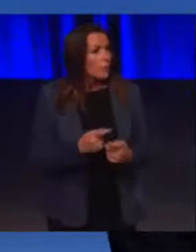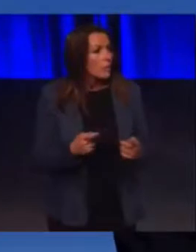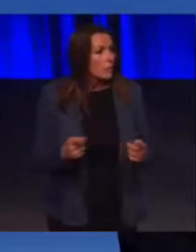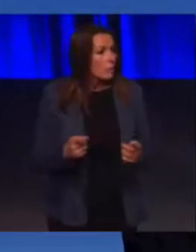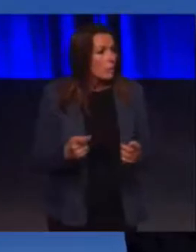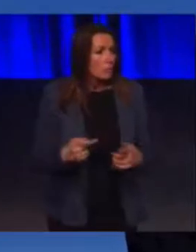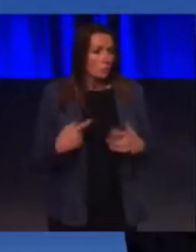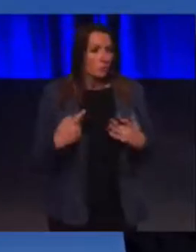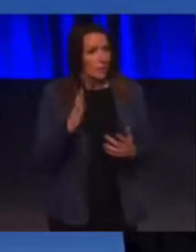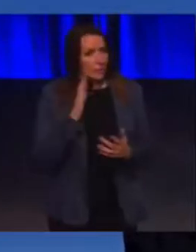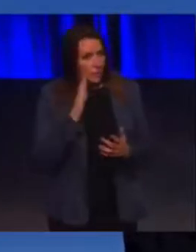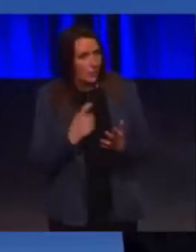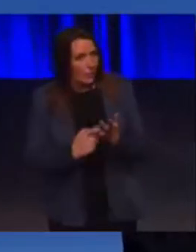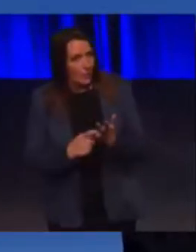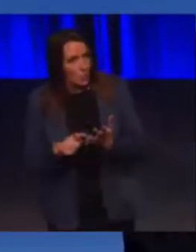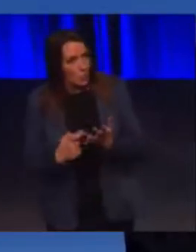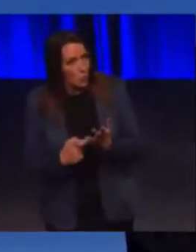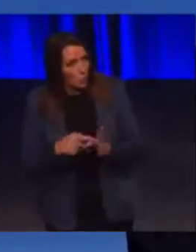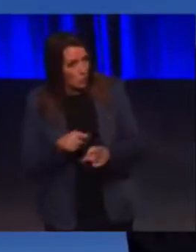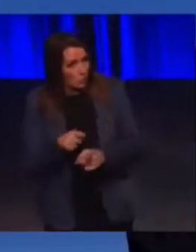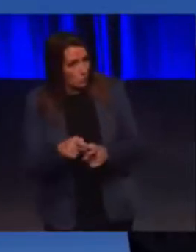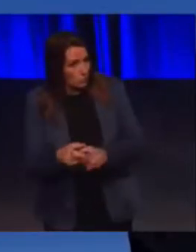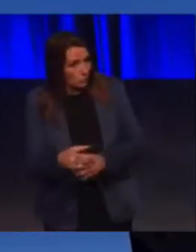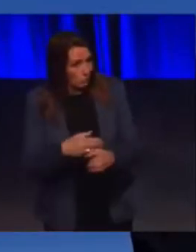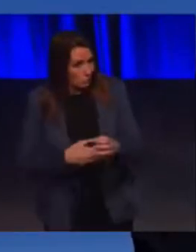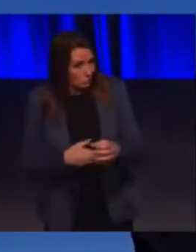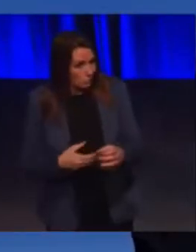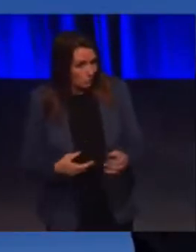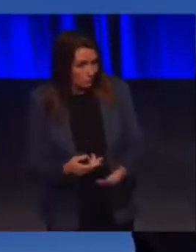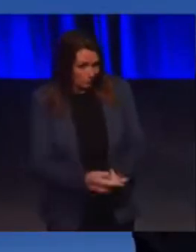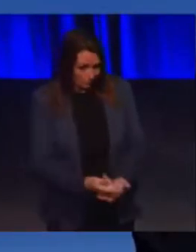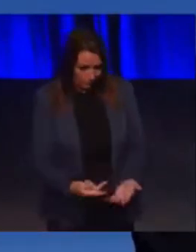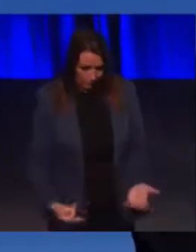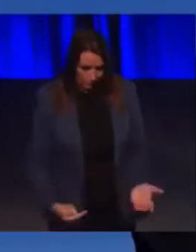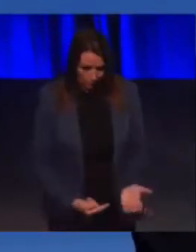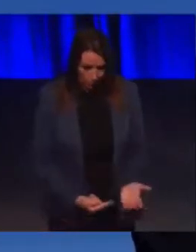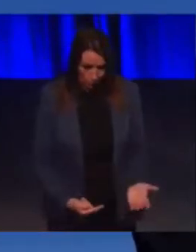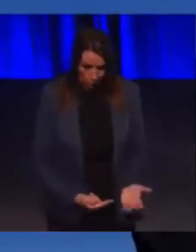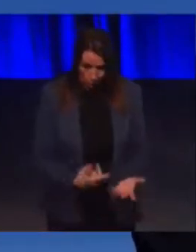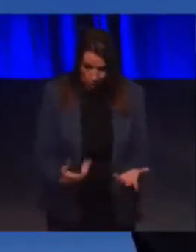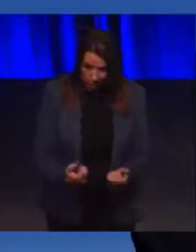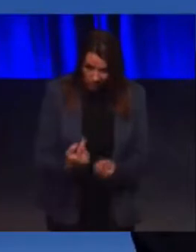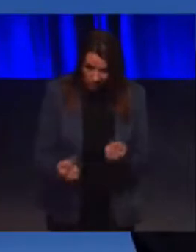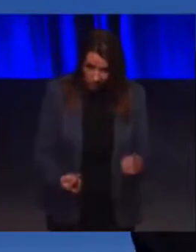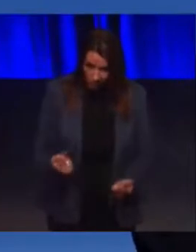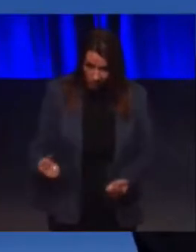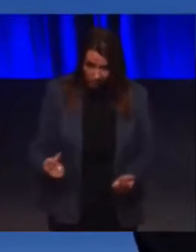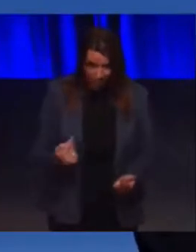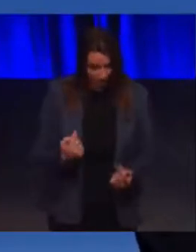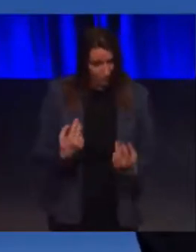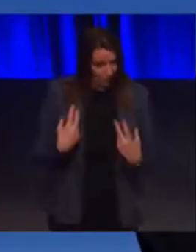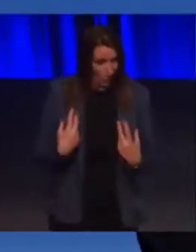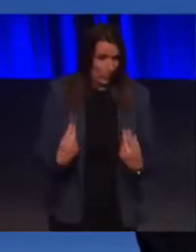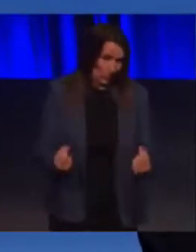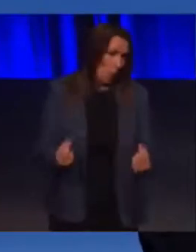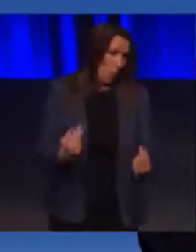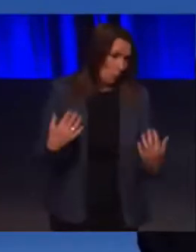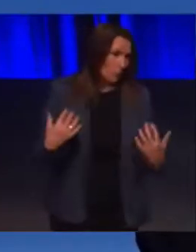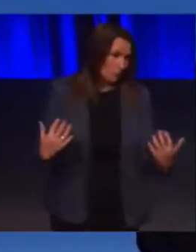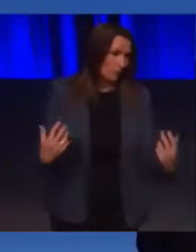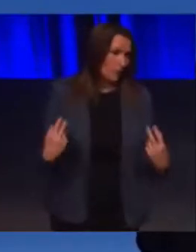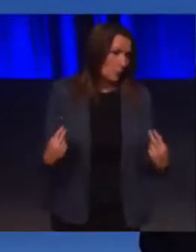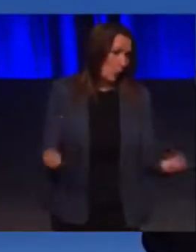like Rory, would you be happy to change him on the toilet floor? And the answer from everyone would be a resounding no,